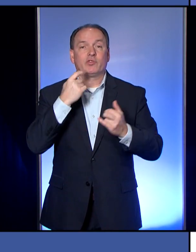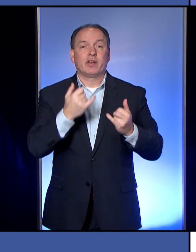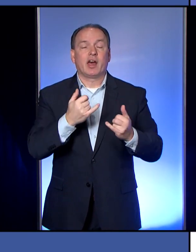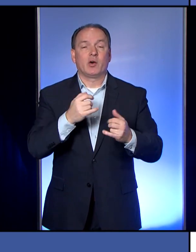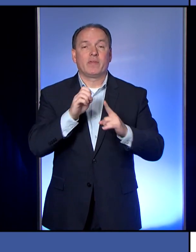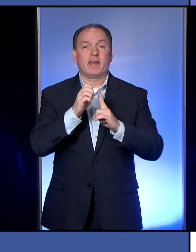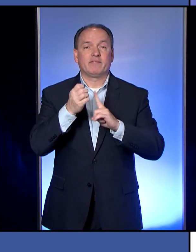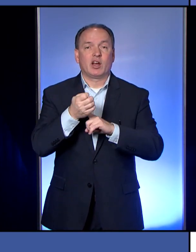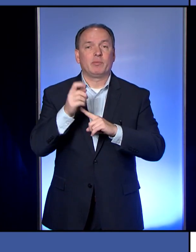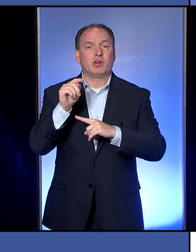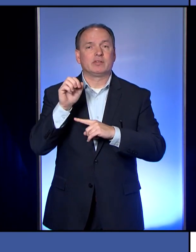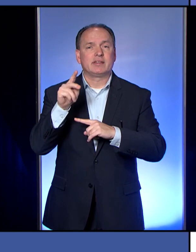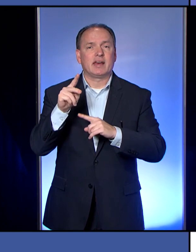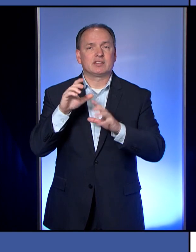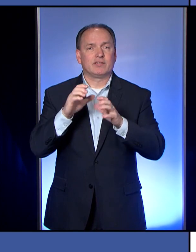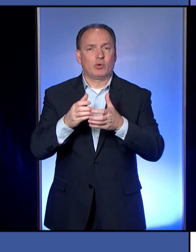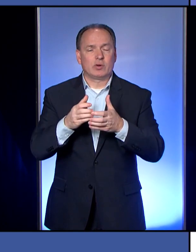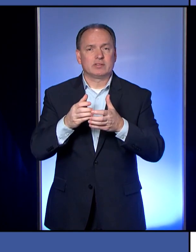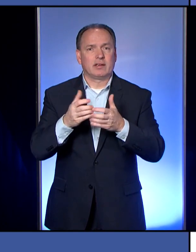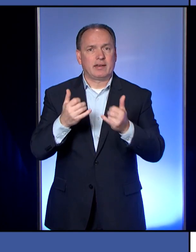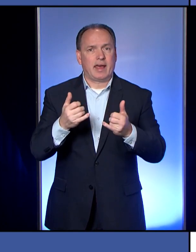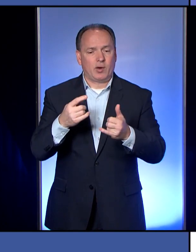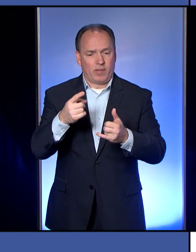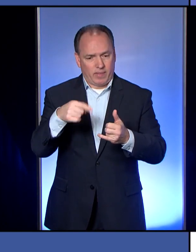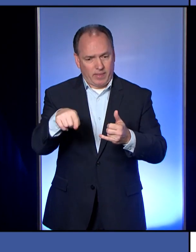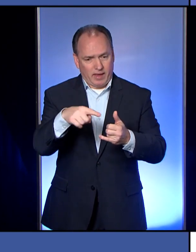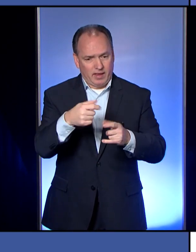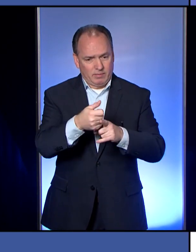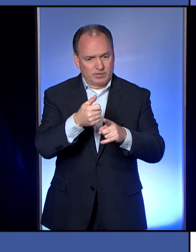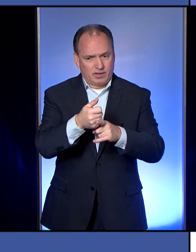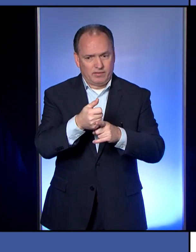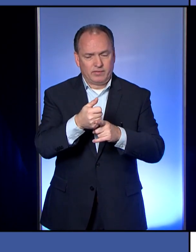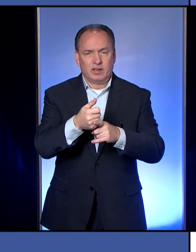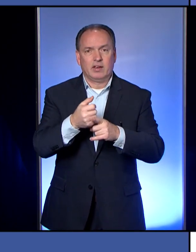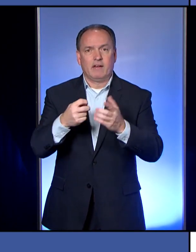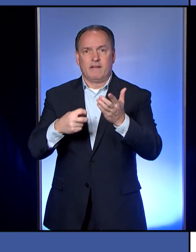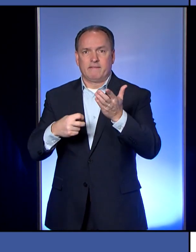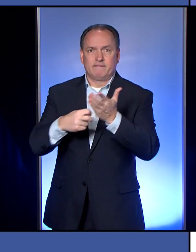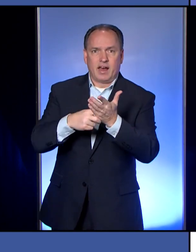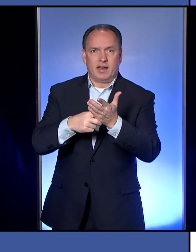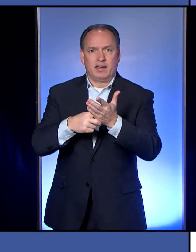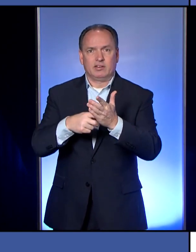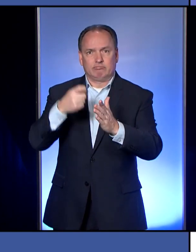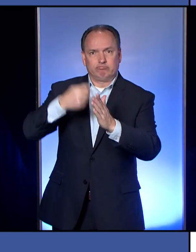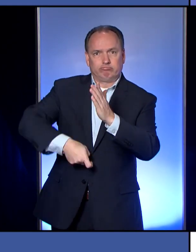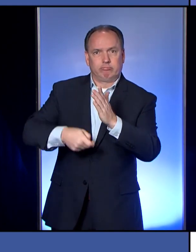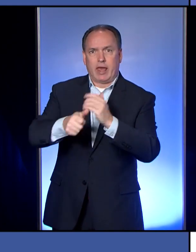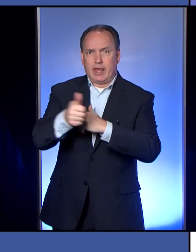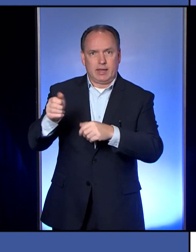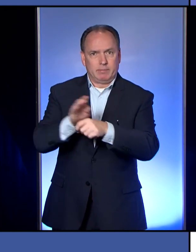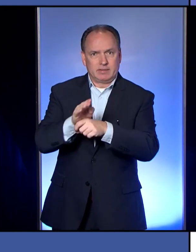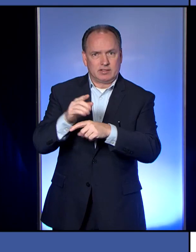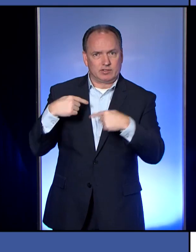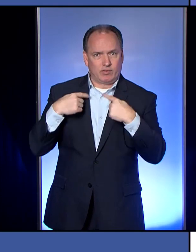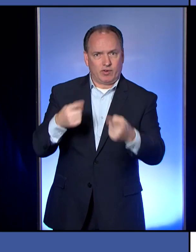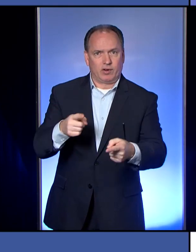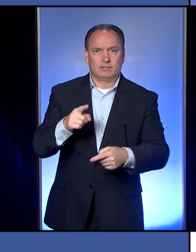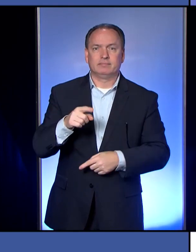Task Force has gone to, have any of them reached a point where they've been cited or fined? No. All the businesses that we've gone to,